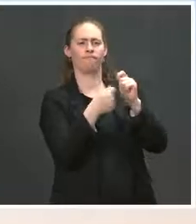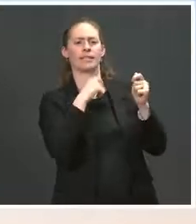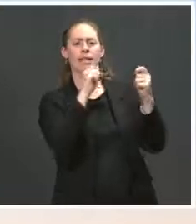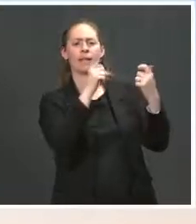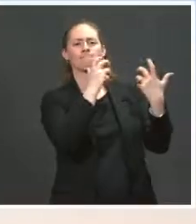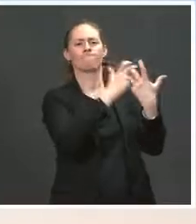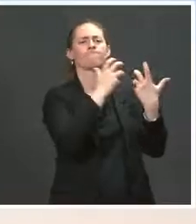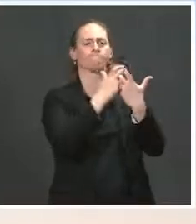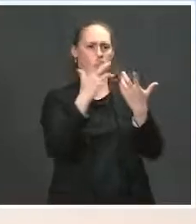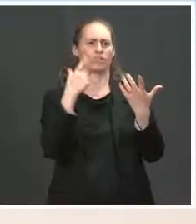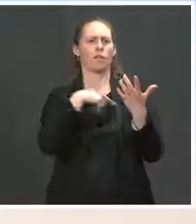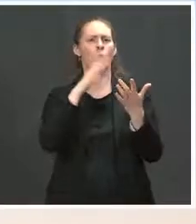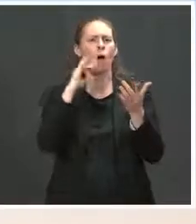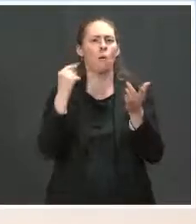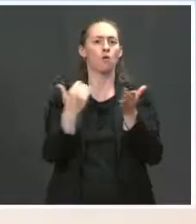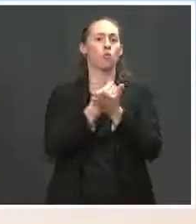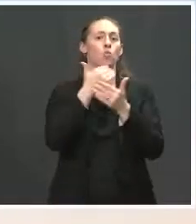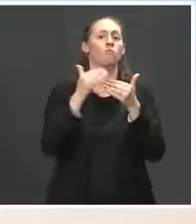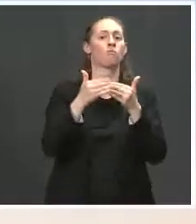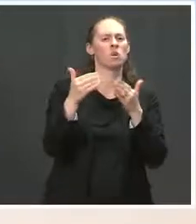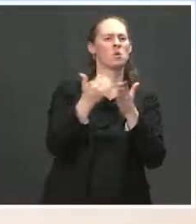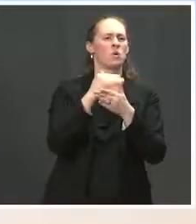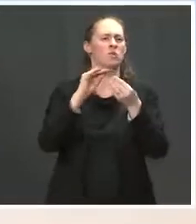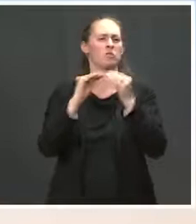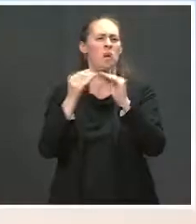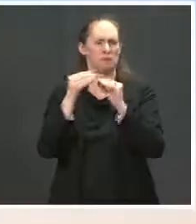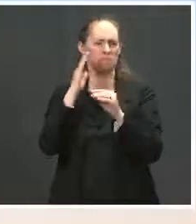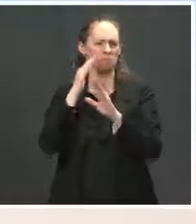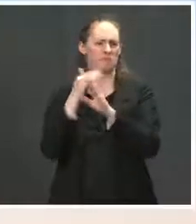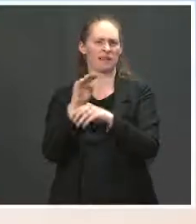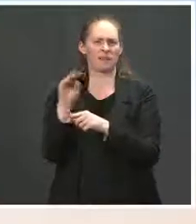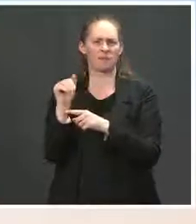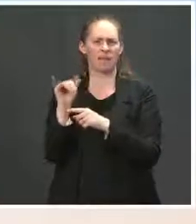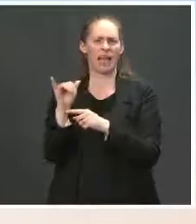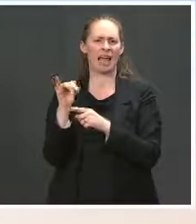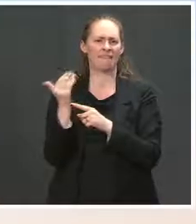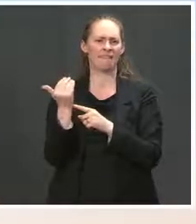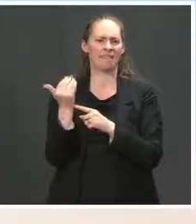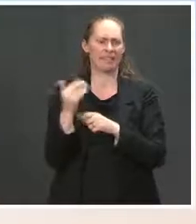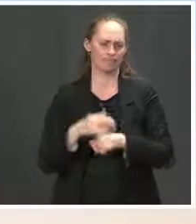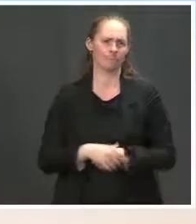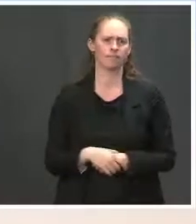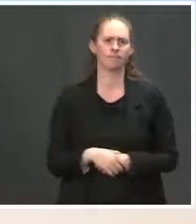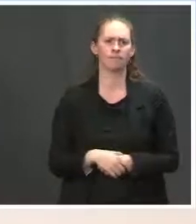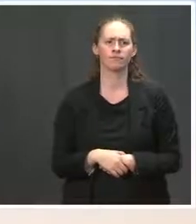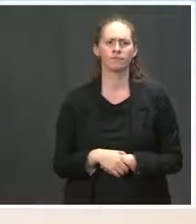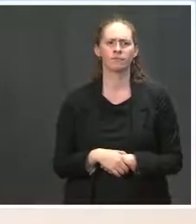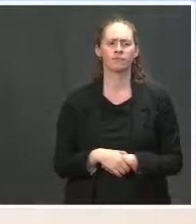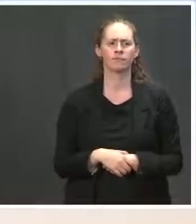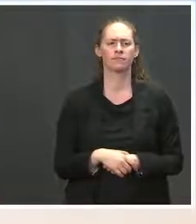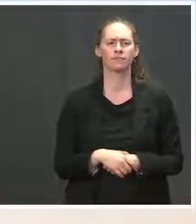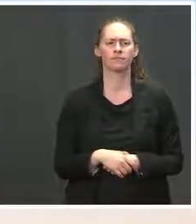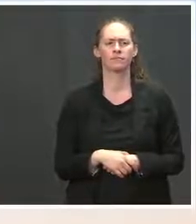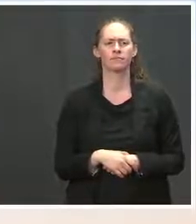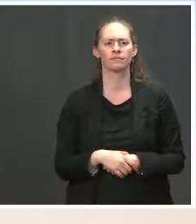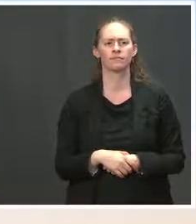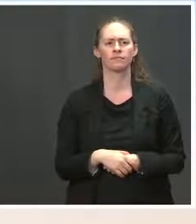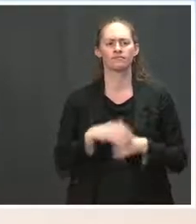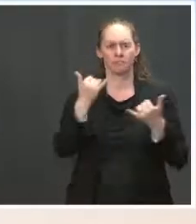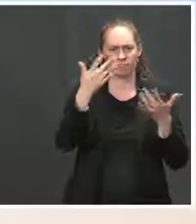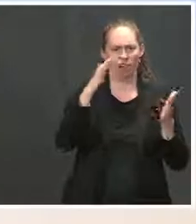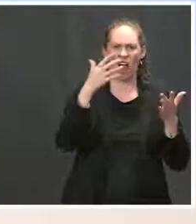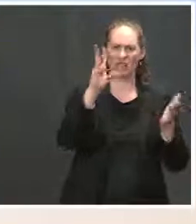in advance of May 15th. But given that that number — 62,500 — was already communicated to Congress earlier this year and is a cap